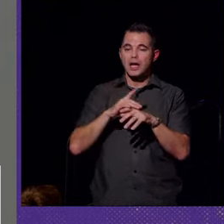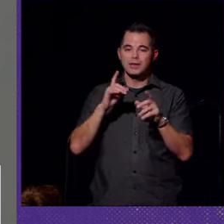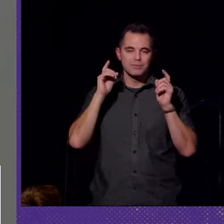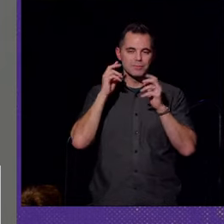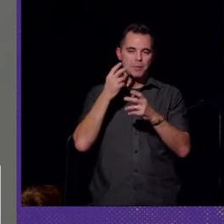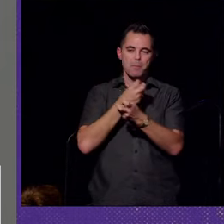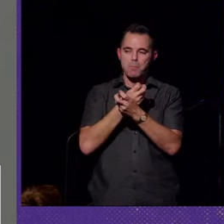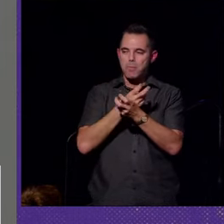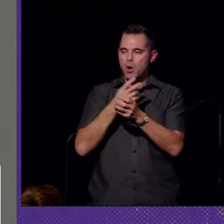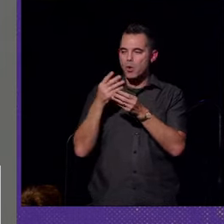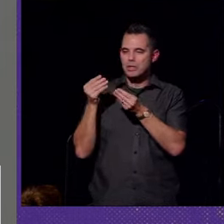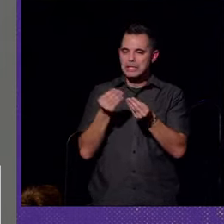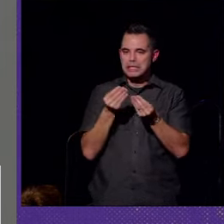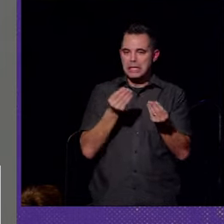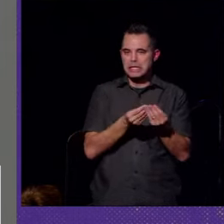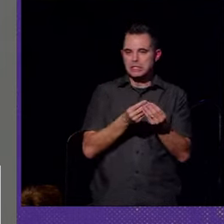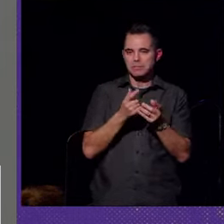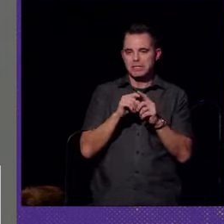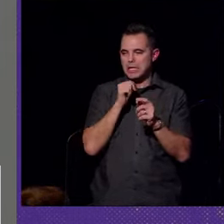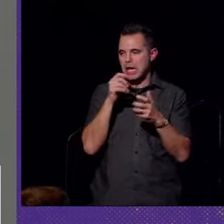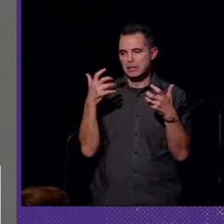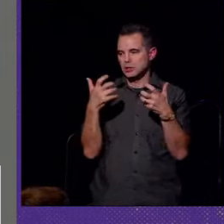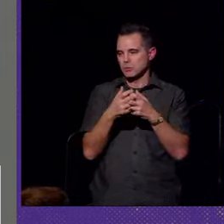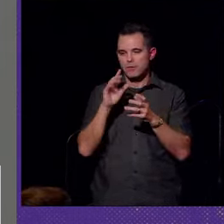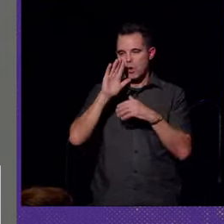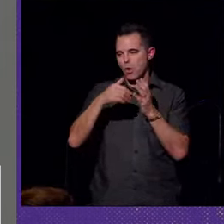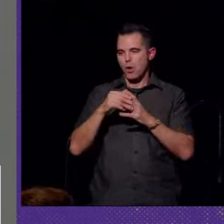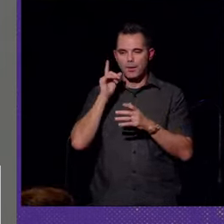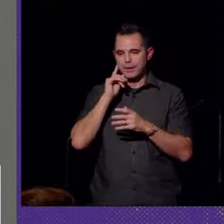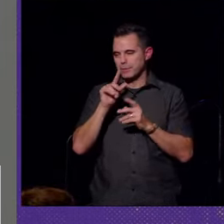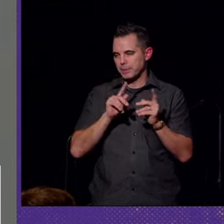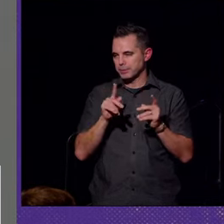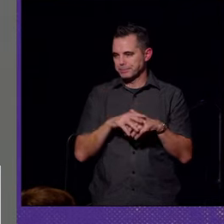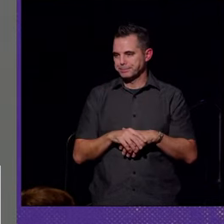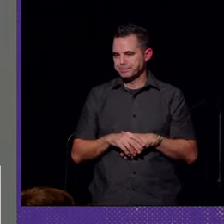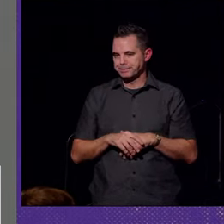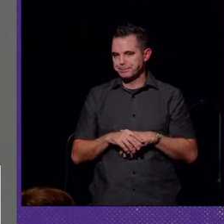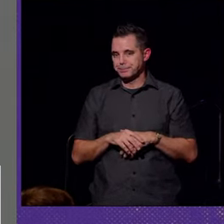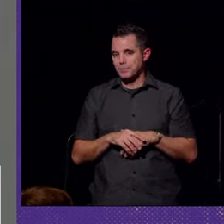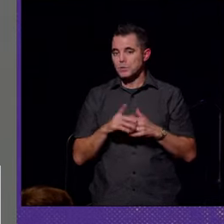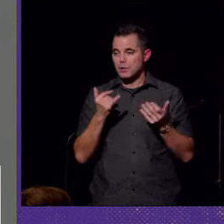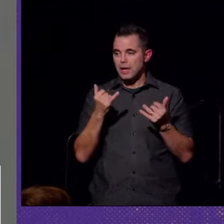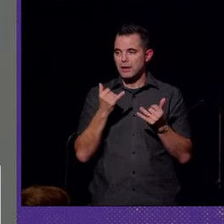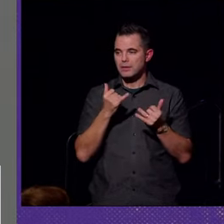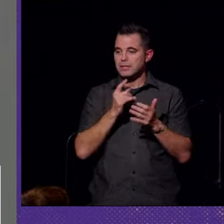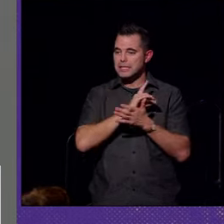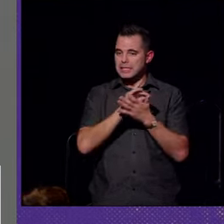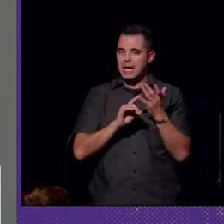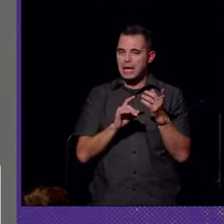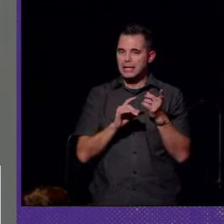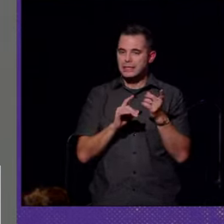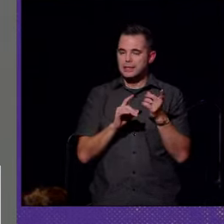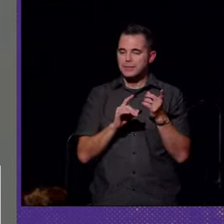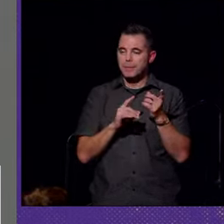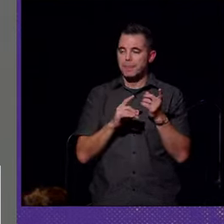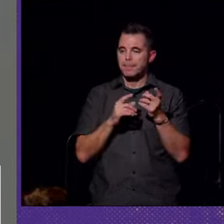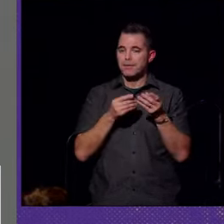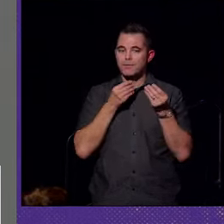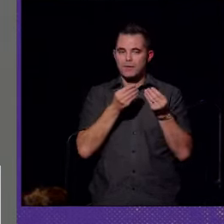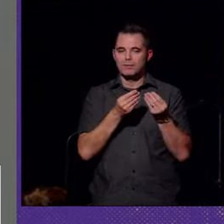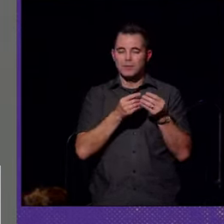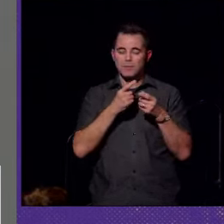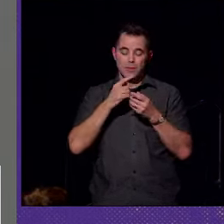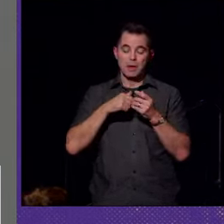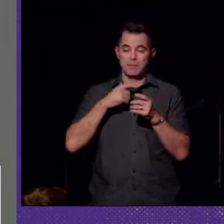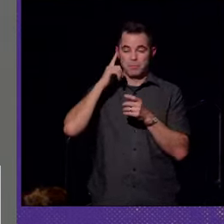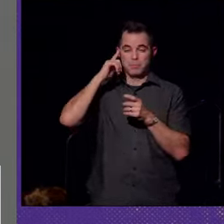technology, and also not suitable for all deaf people. So none of these designs, for instance, would fit my profound